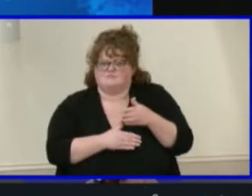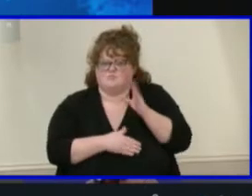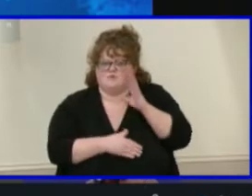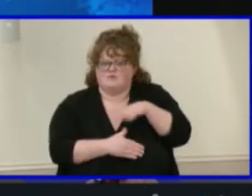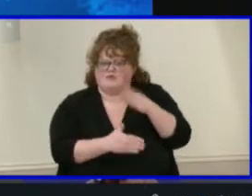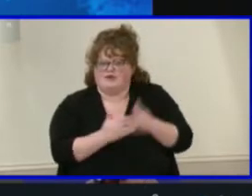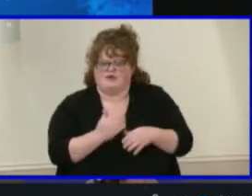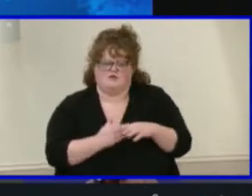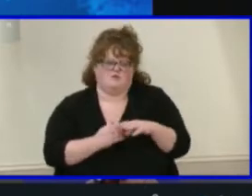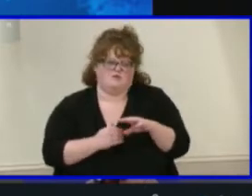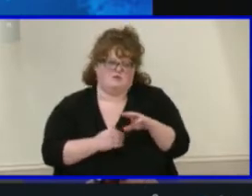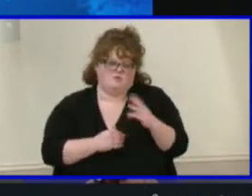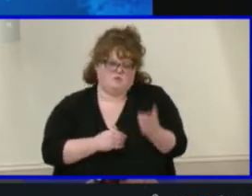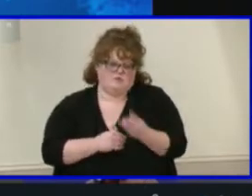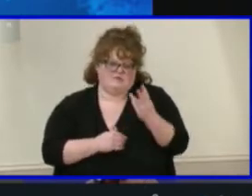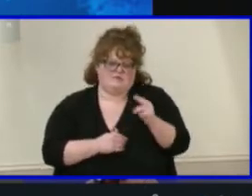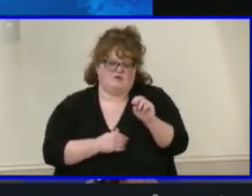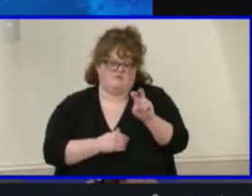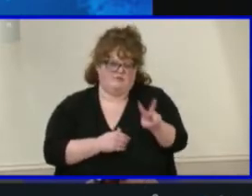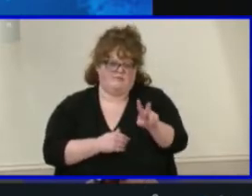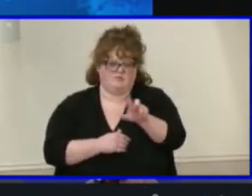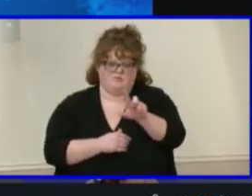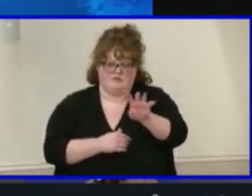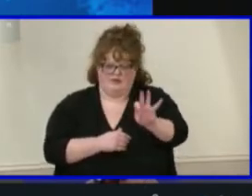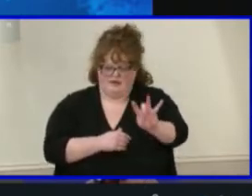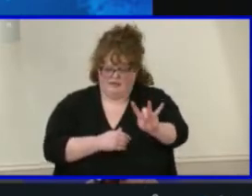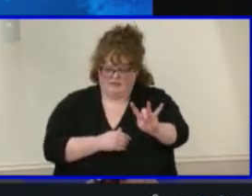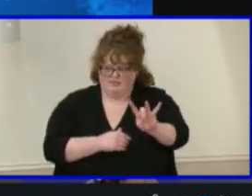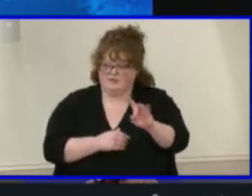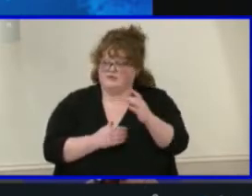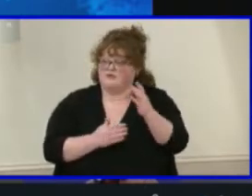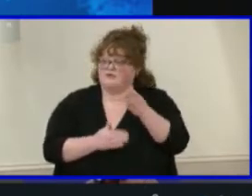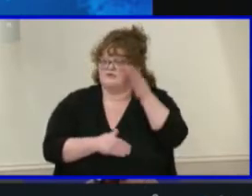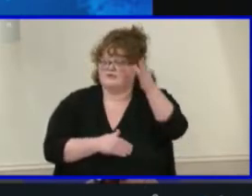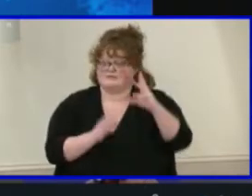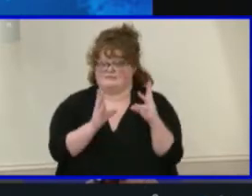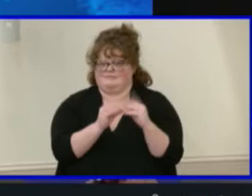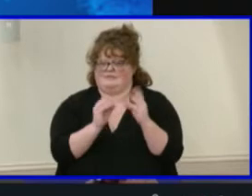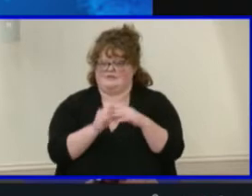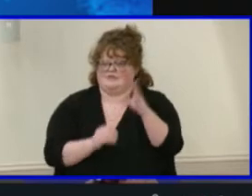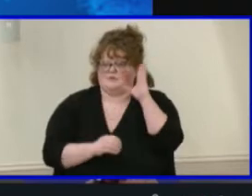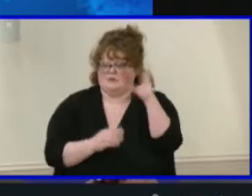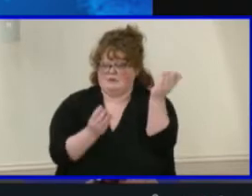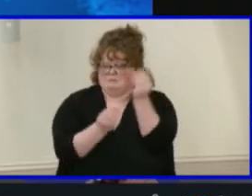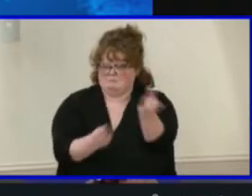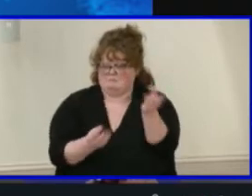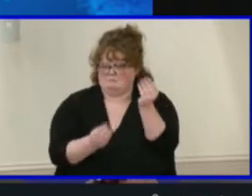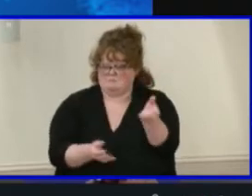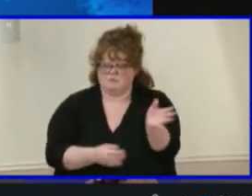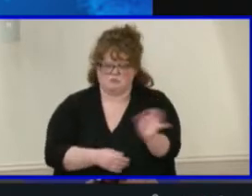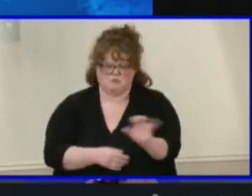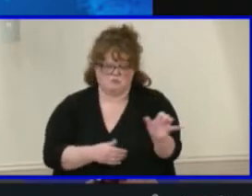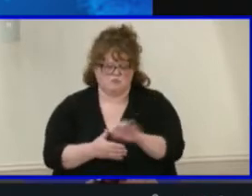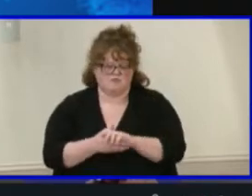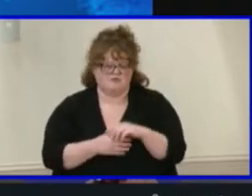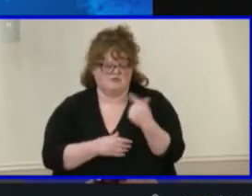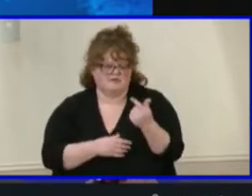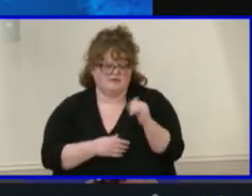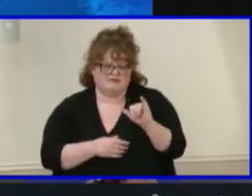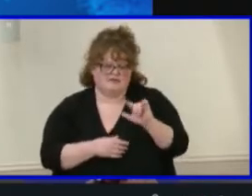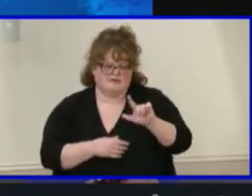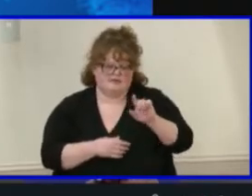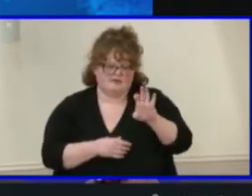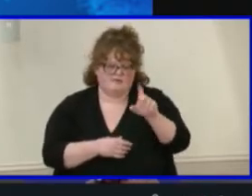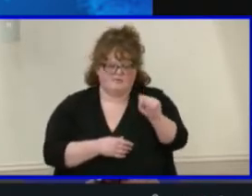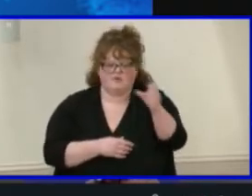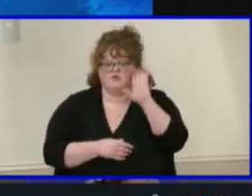We'll remind everyone of the future meeting dates of the HCPS health committee as well. Ms. Gilbert will now share a